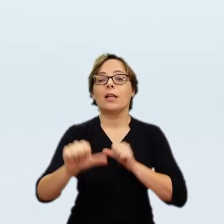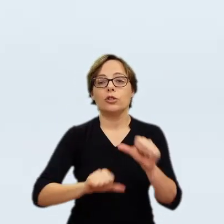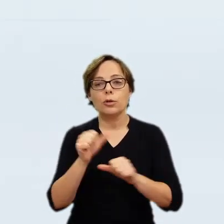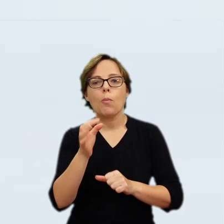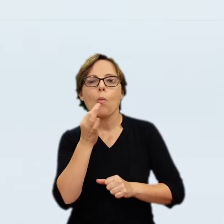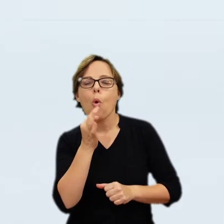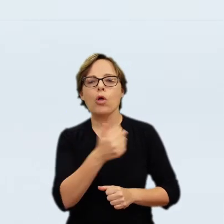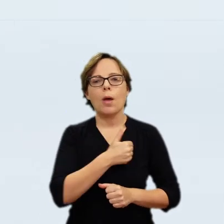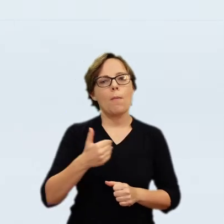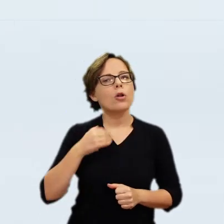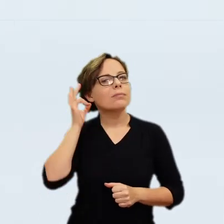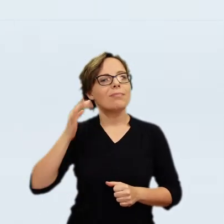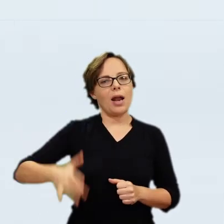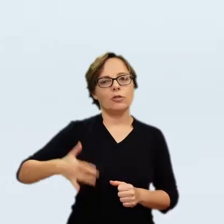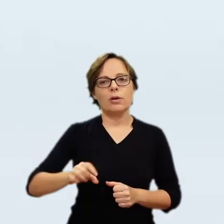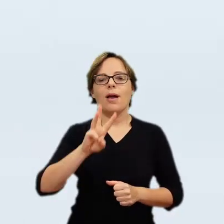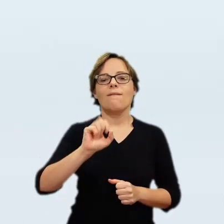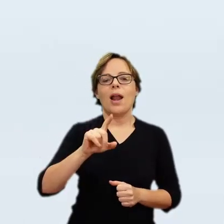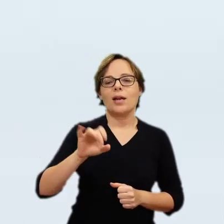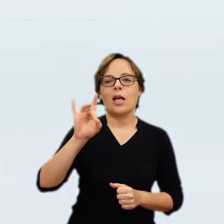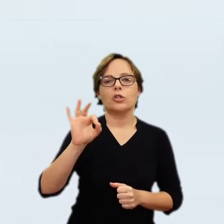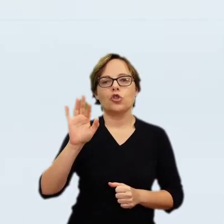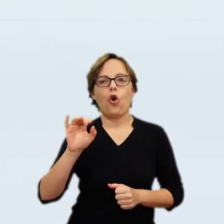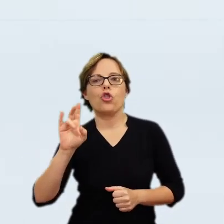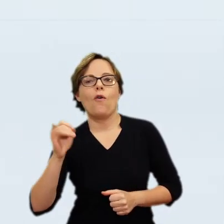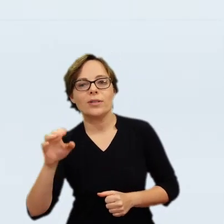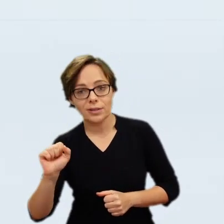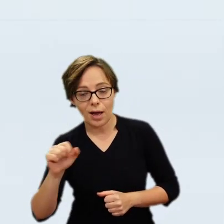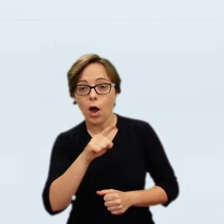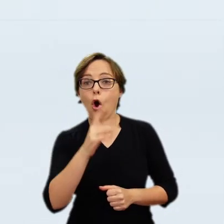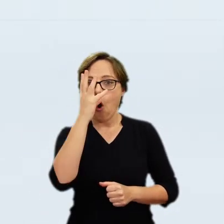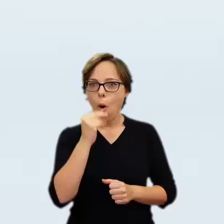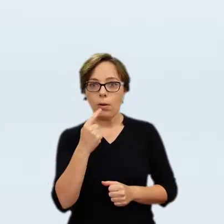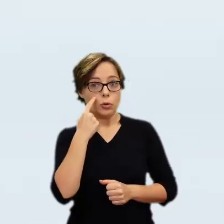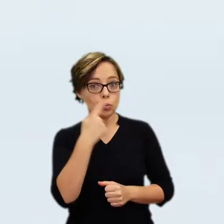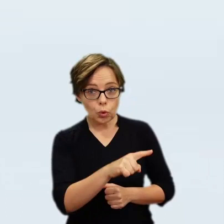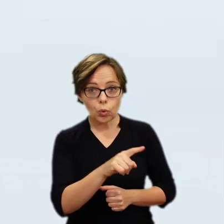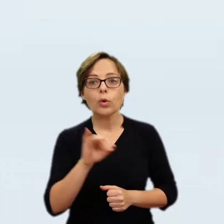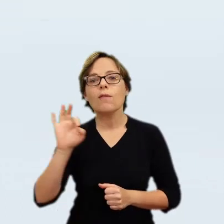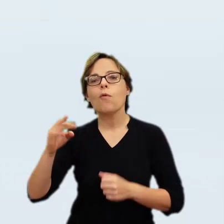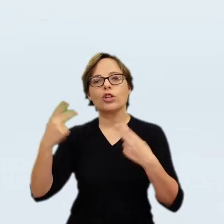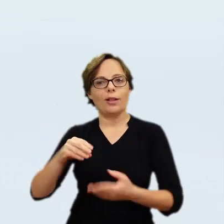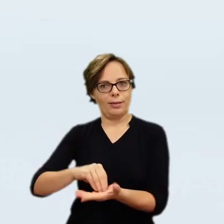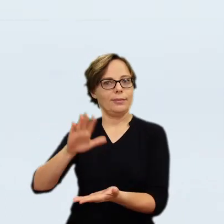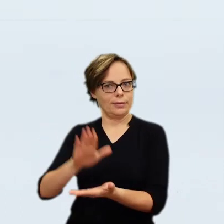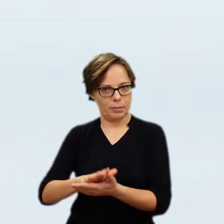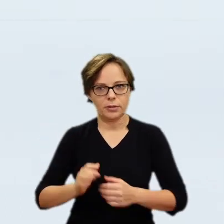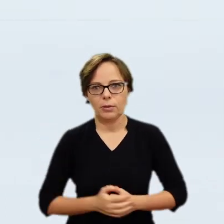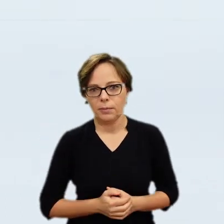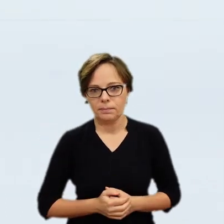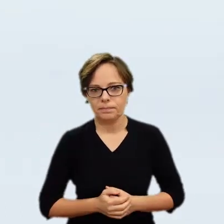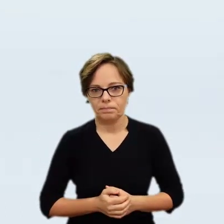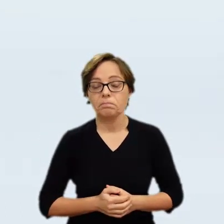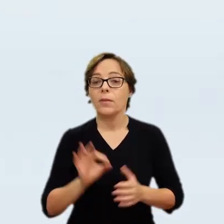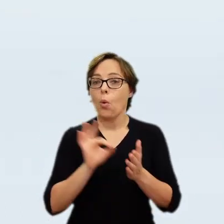During its 119 years in Poland, the Polish rider assumed a patriotic symbolism, one